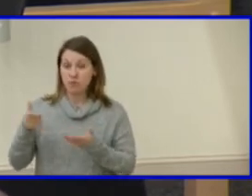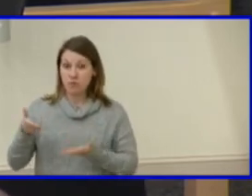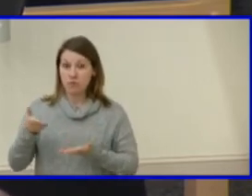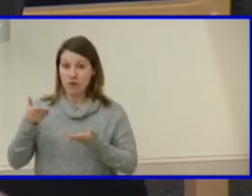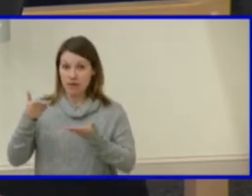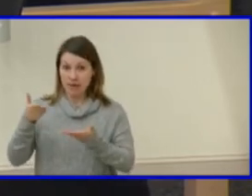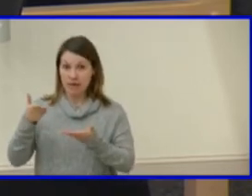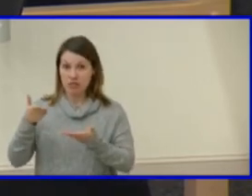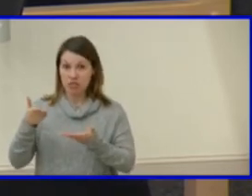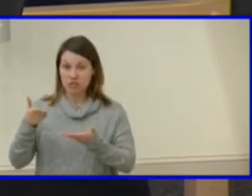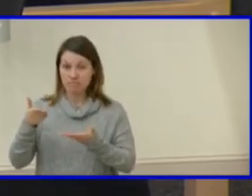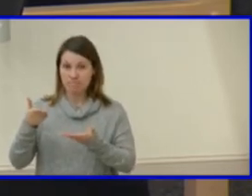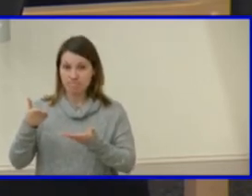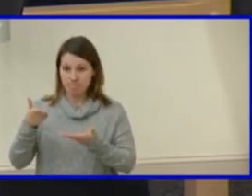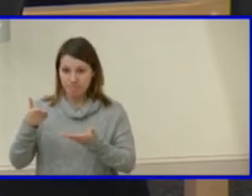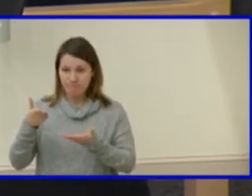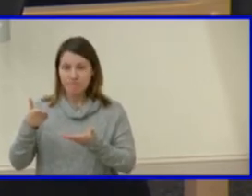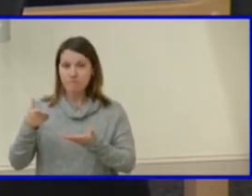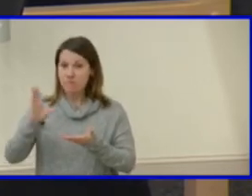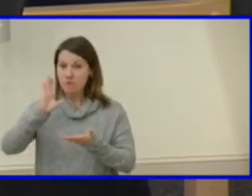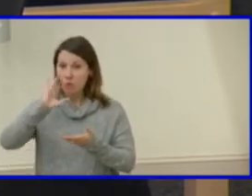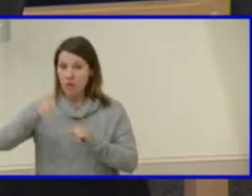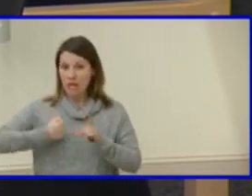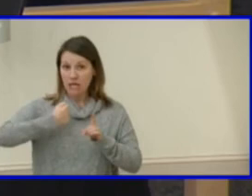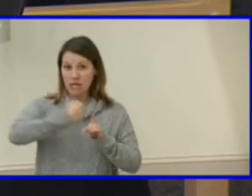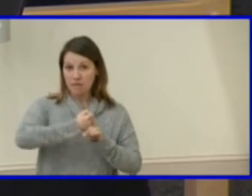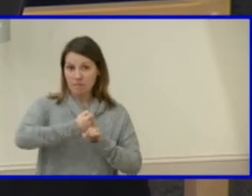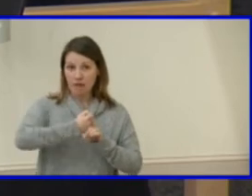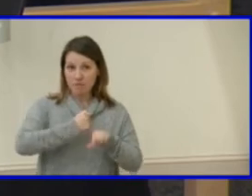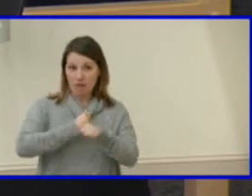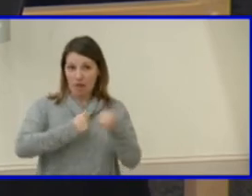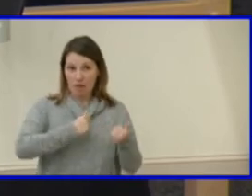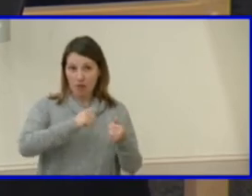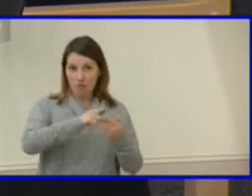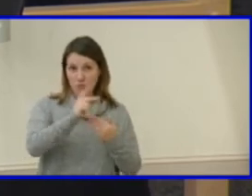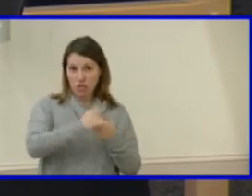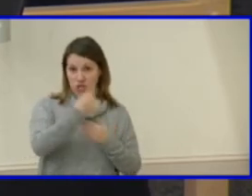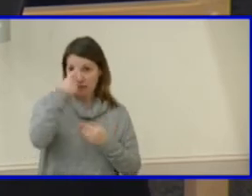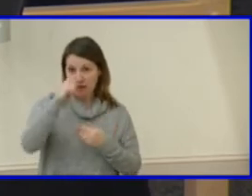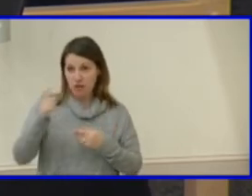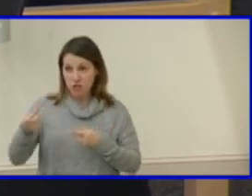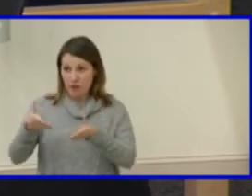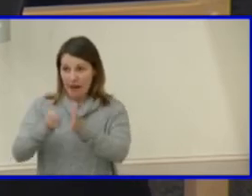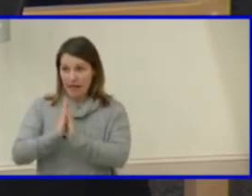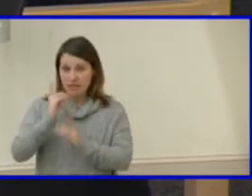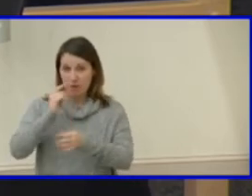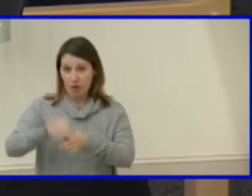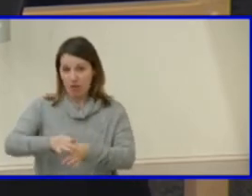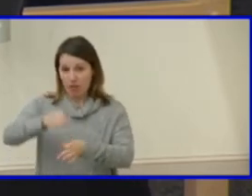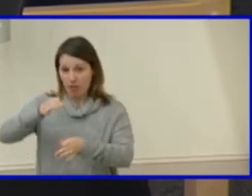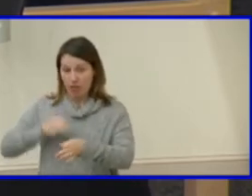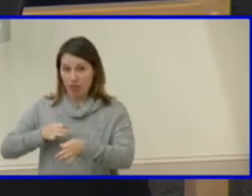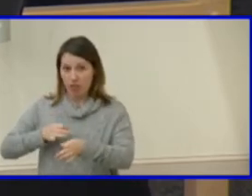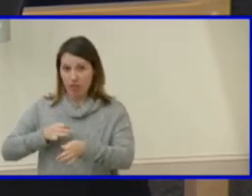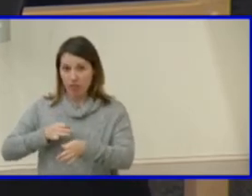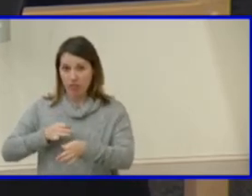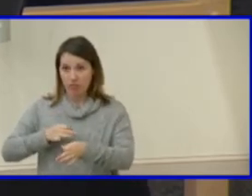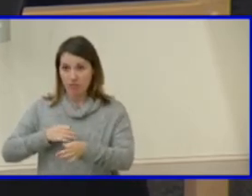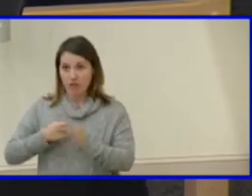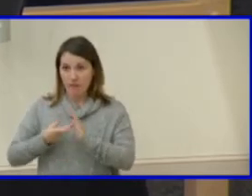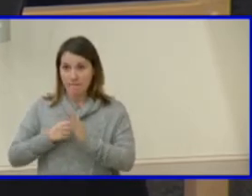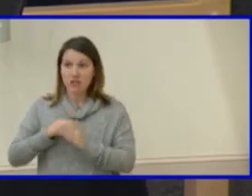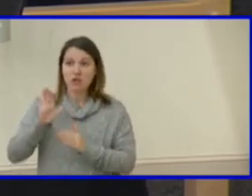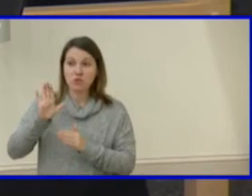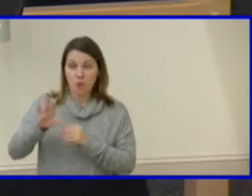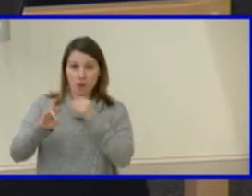will that impact the other projects will that move other projects down how will that change impact